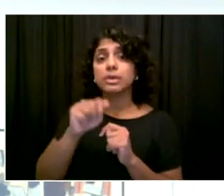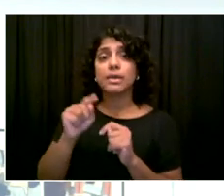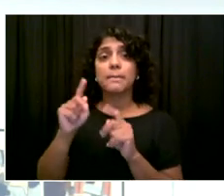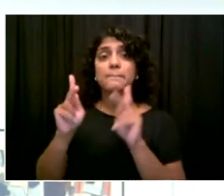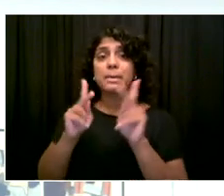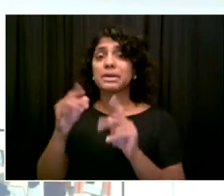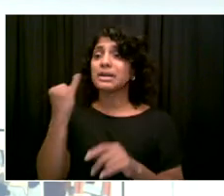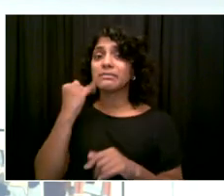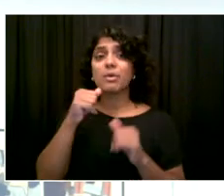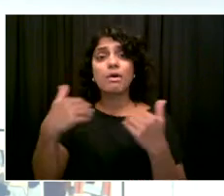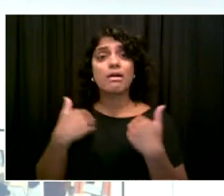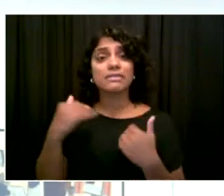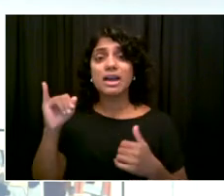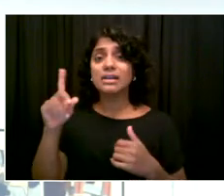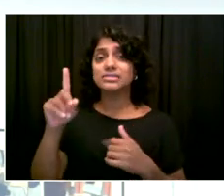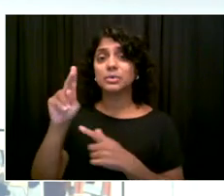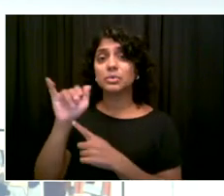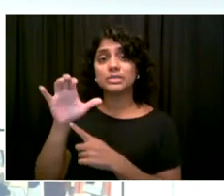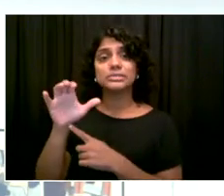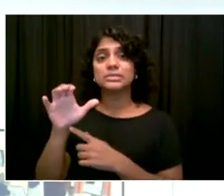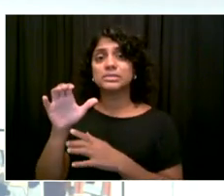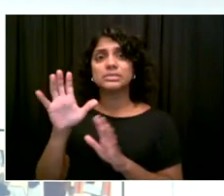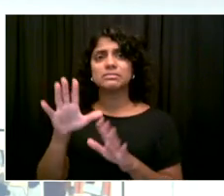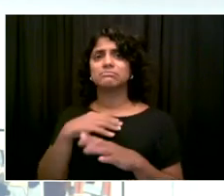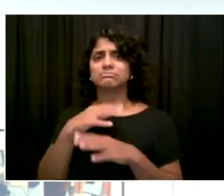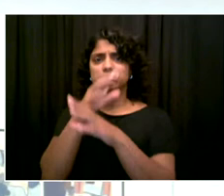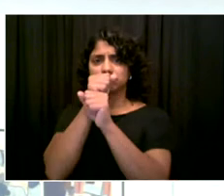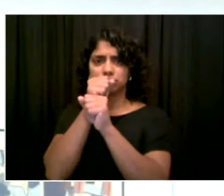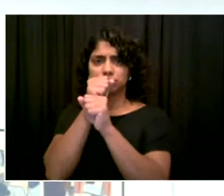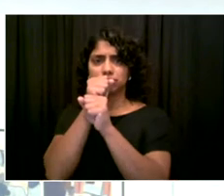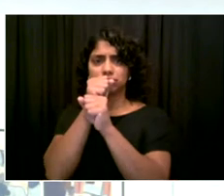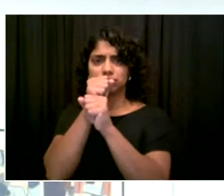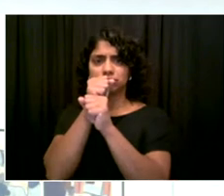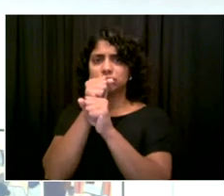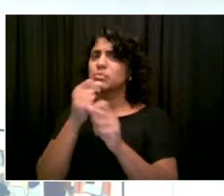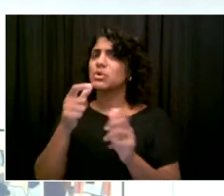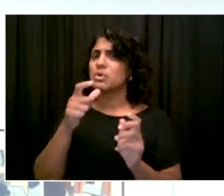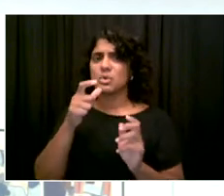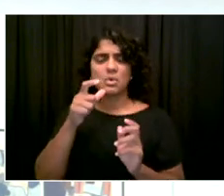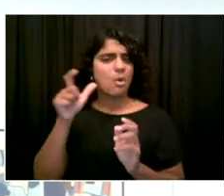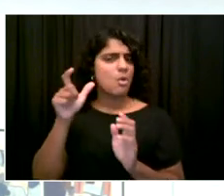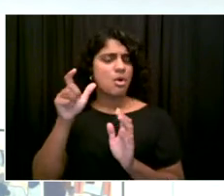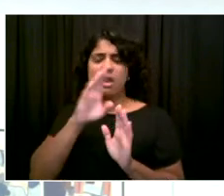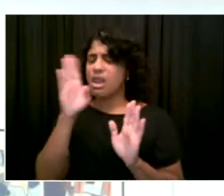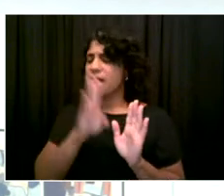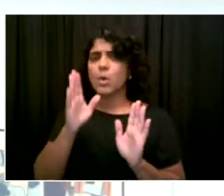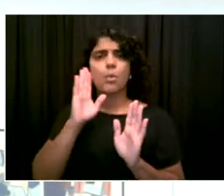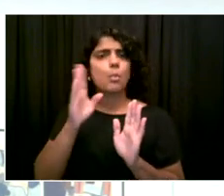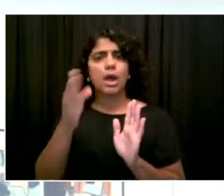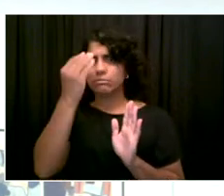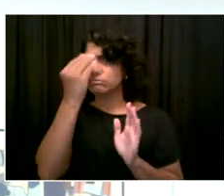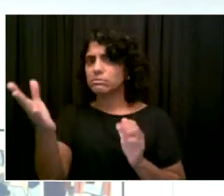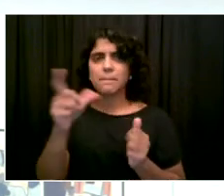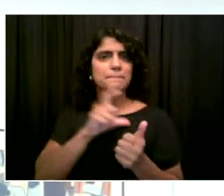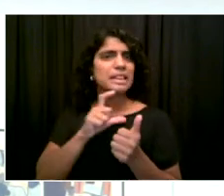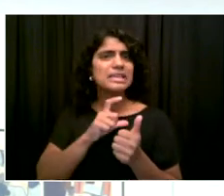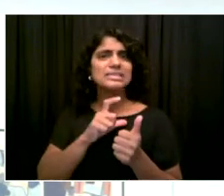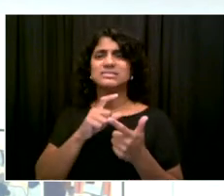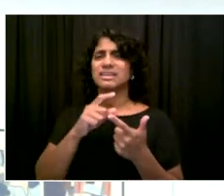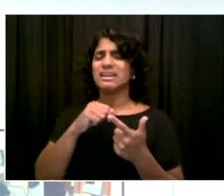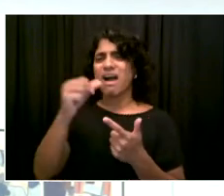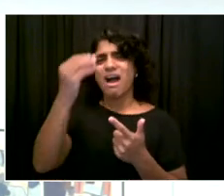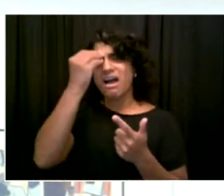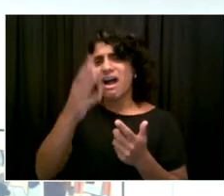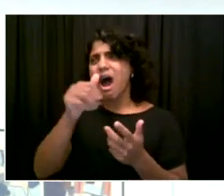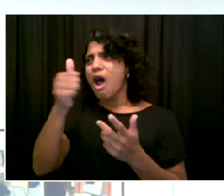or immigration authorities. And the final point is a reminder that the vaccines are free and health insurance